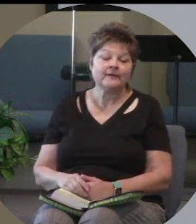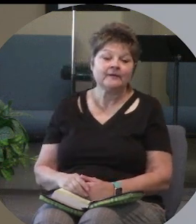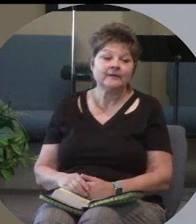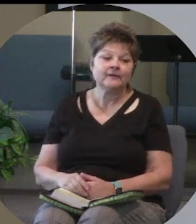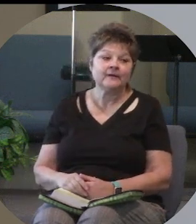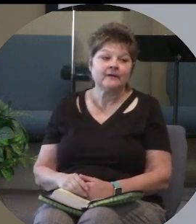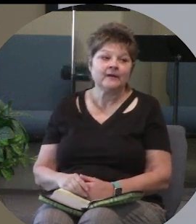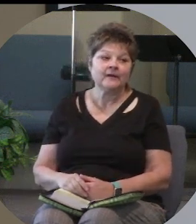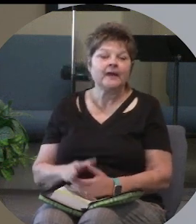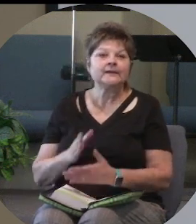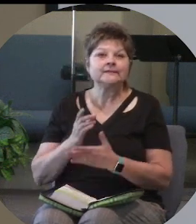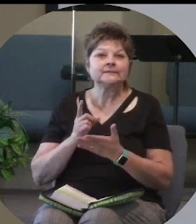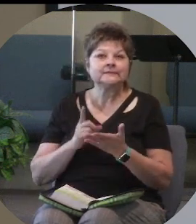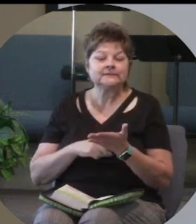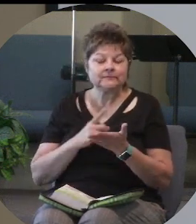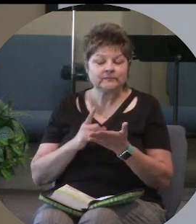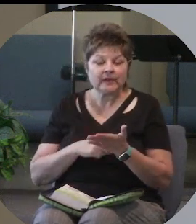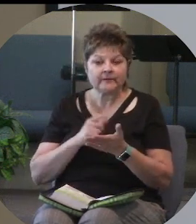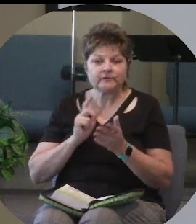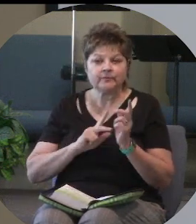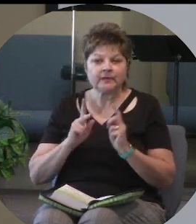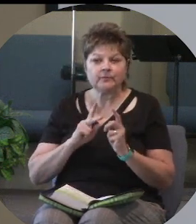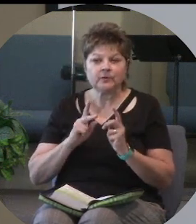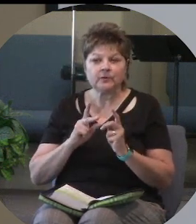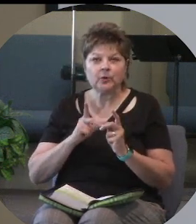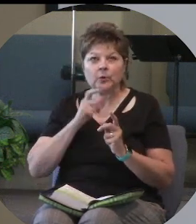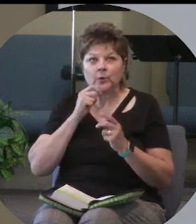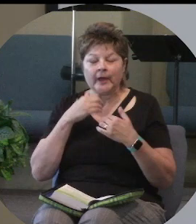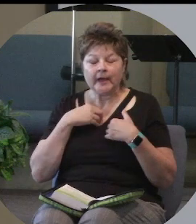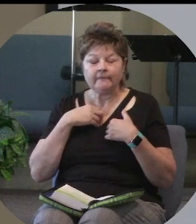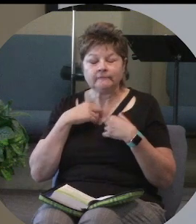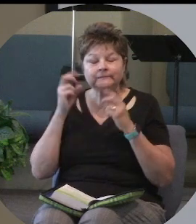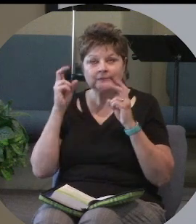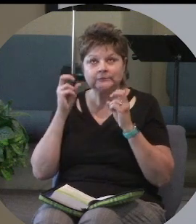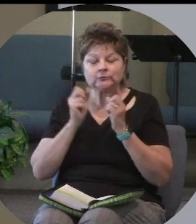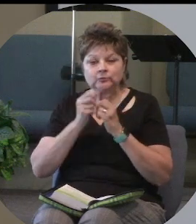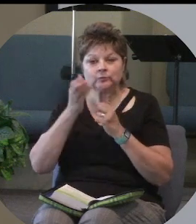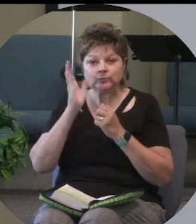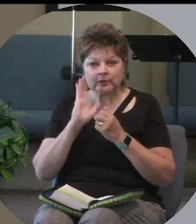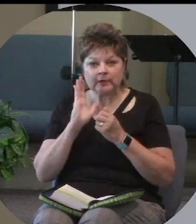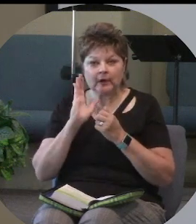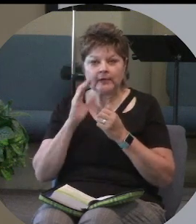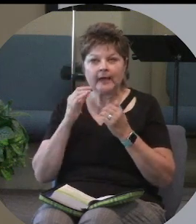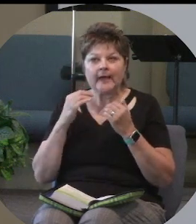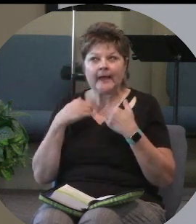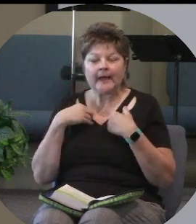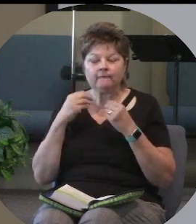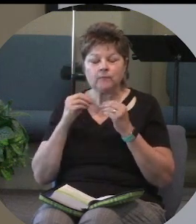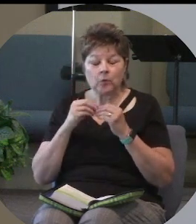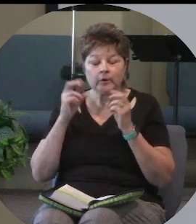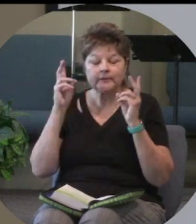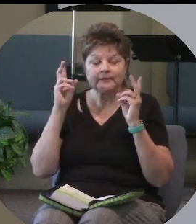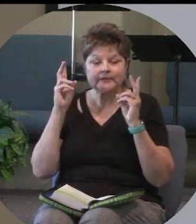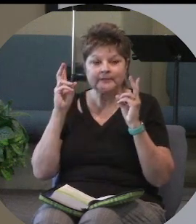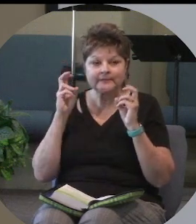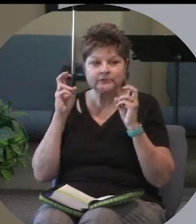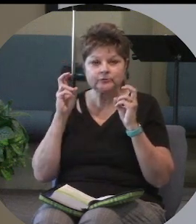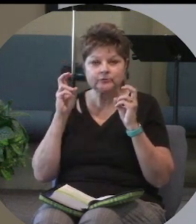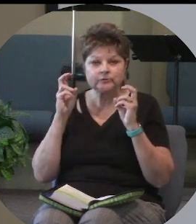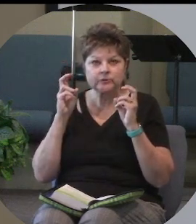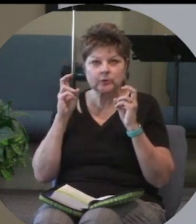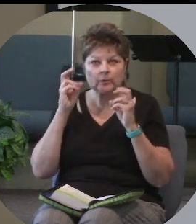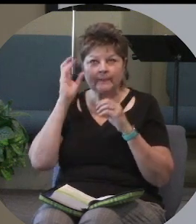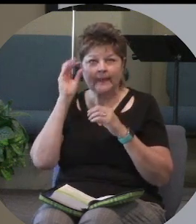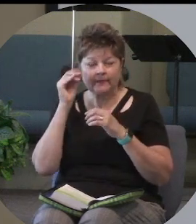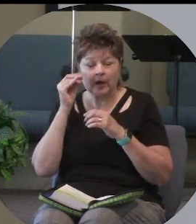And sometimes people who have trouble with God have more trouble with what they thought